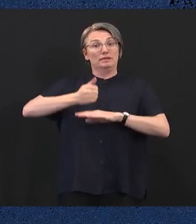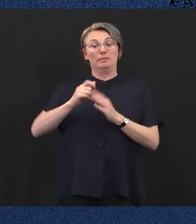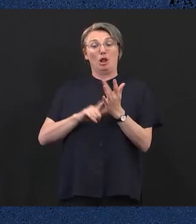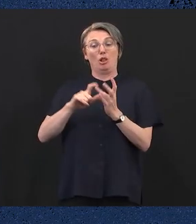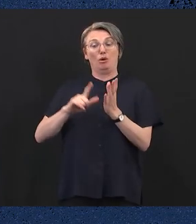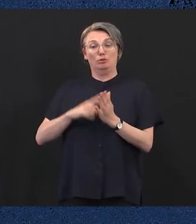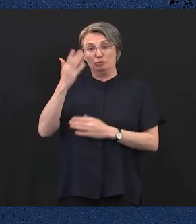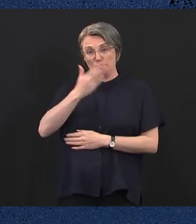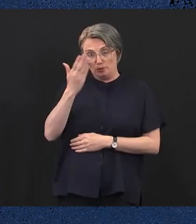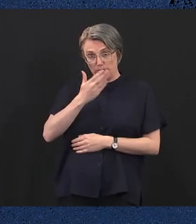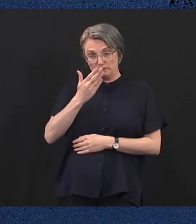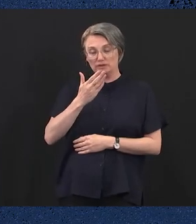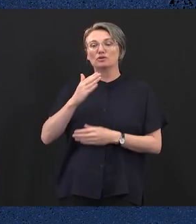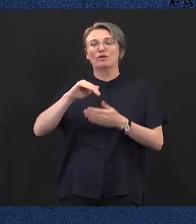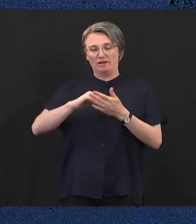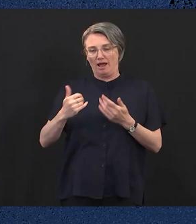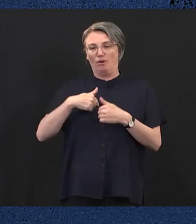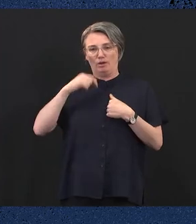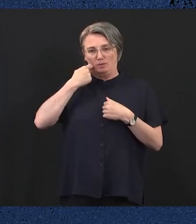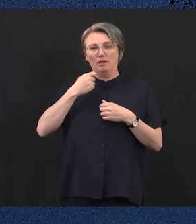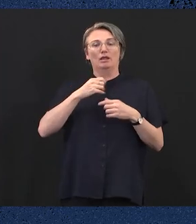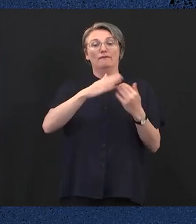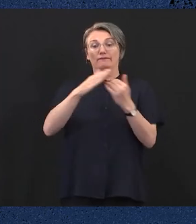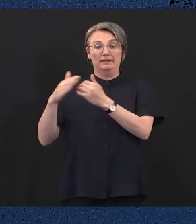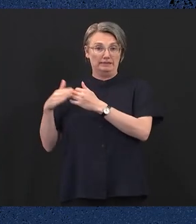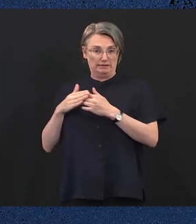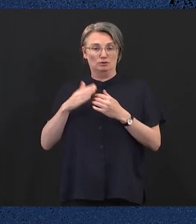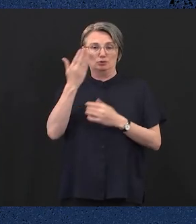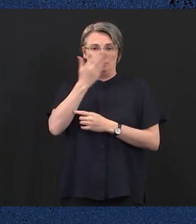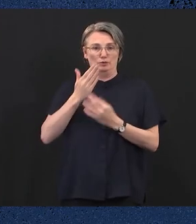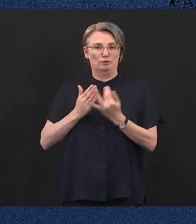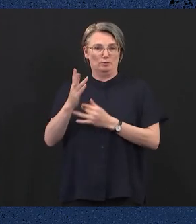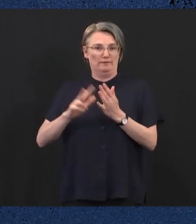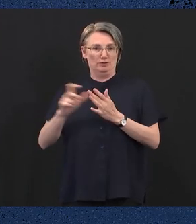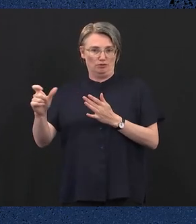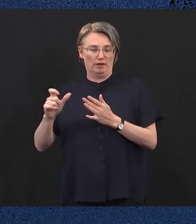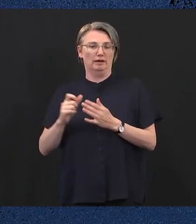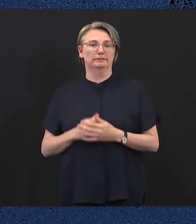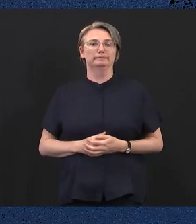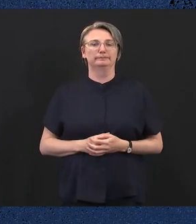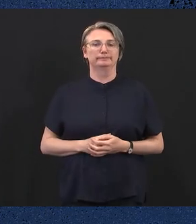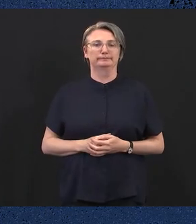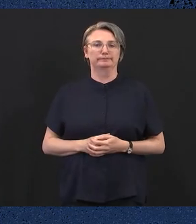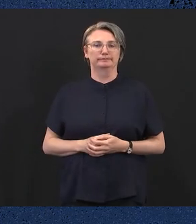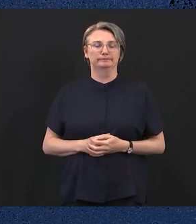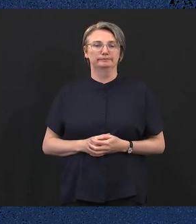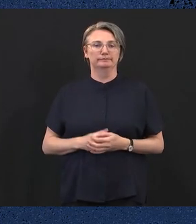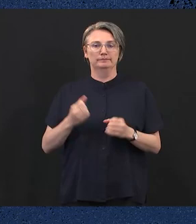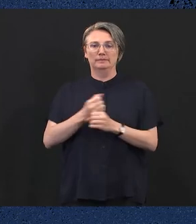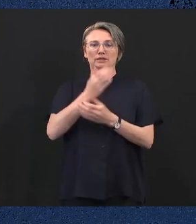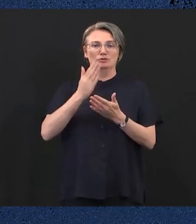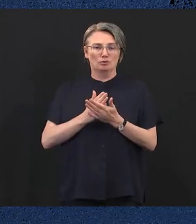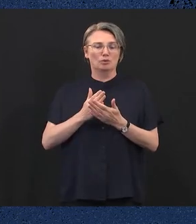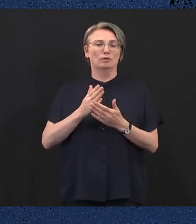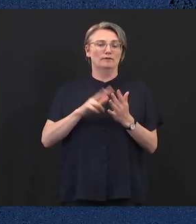build and upgrade schools right across the state. The government will continue its delivery of good quality schools by building